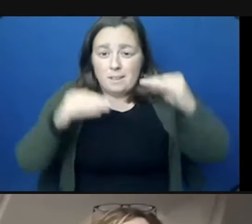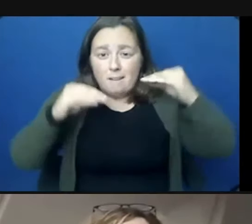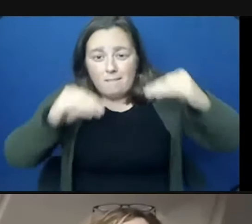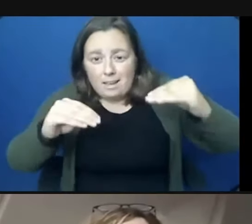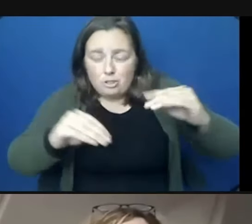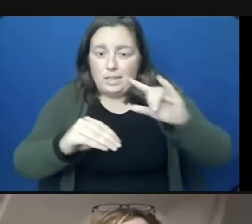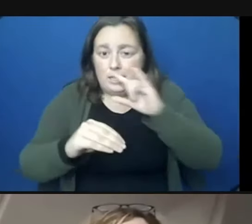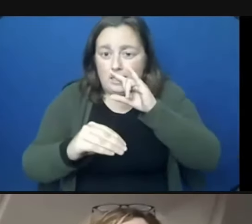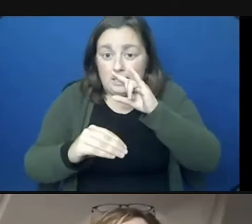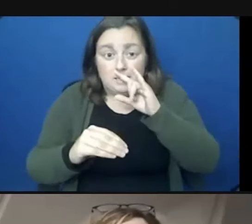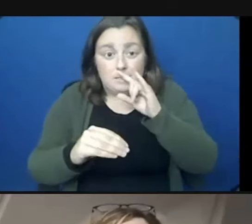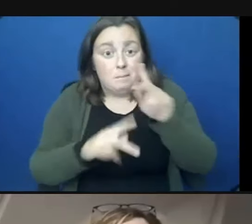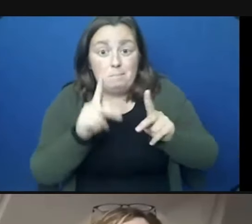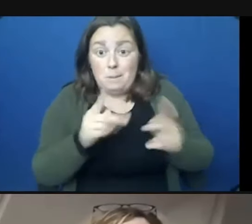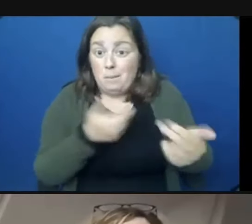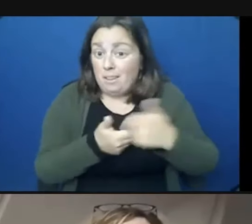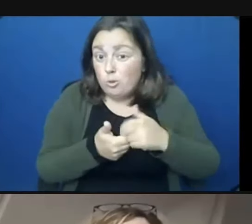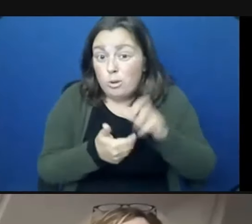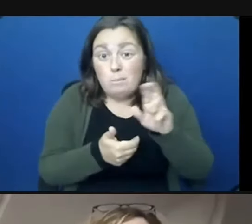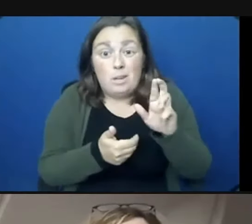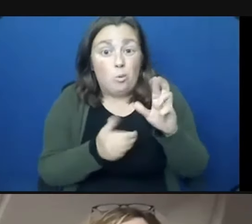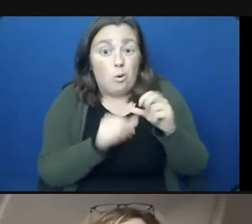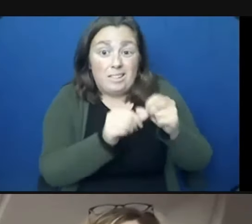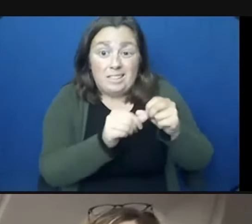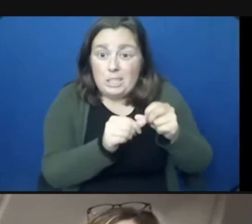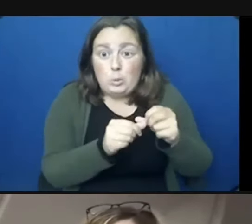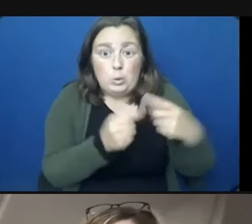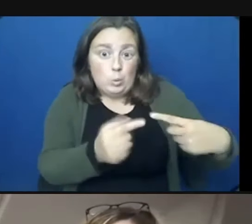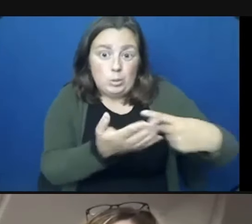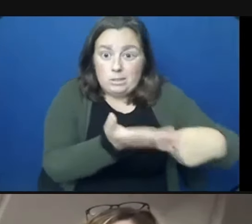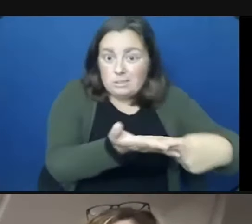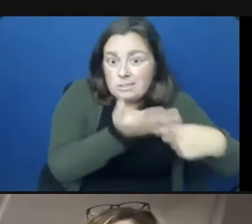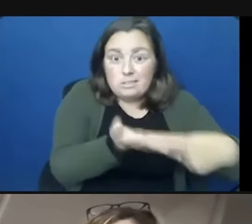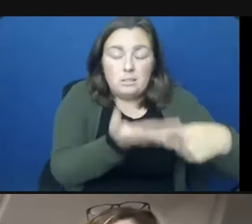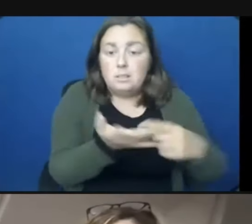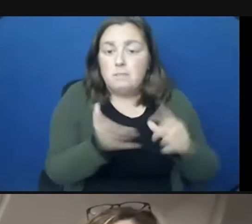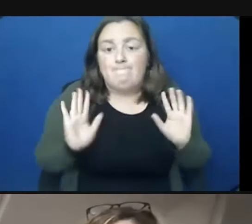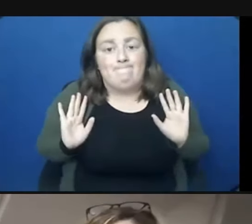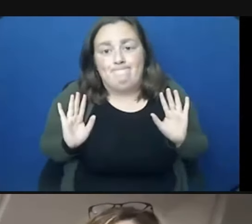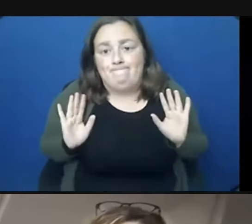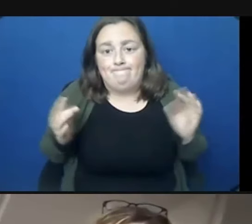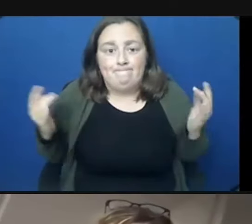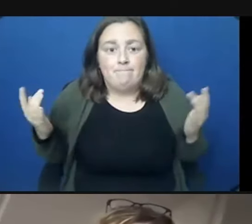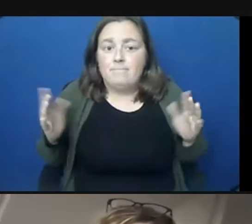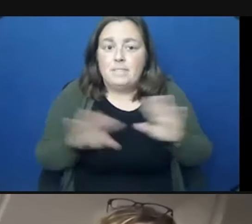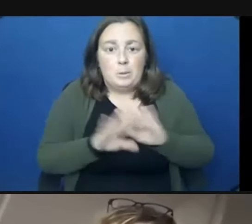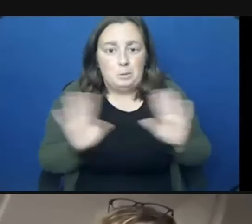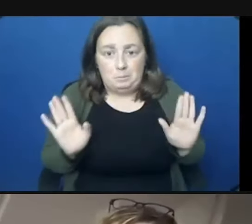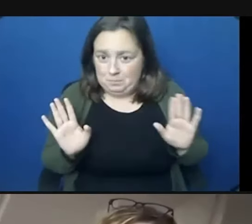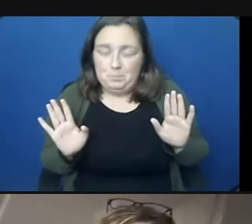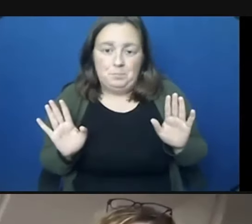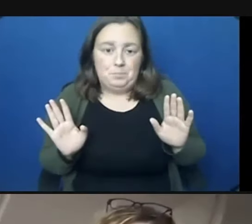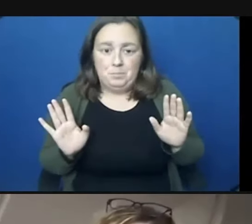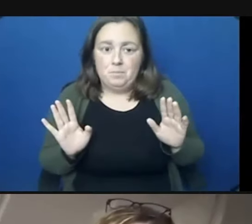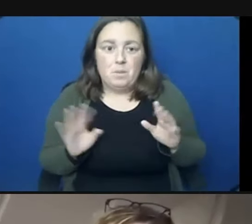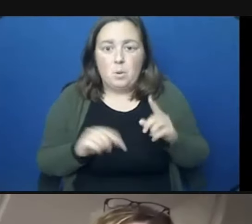The people who come at me, I welcome over arms when you can continue to minor in this debate. I don't know why we're doing this. We're exhausted at this point. I